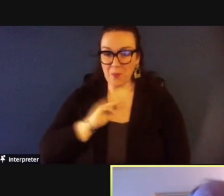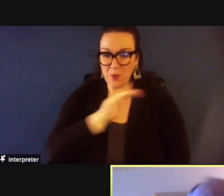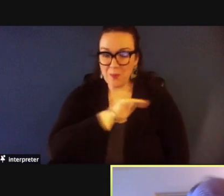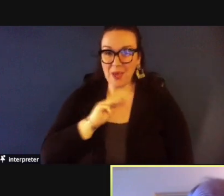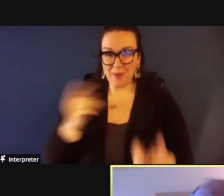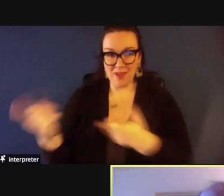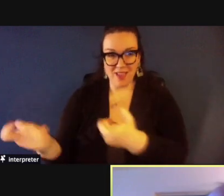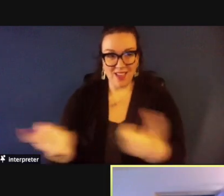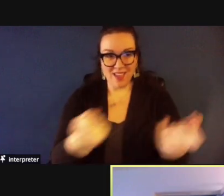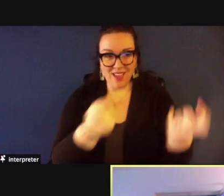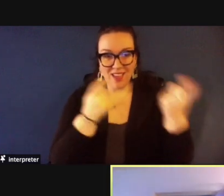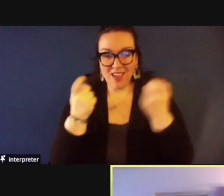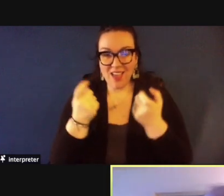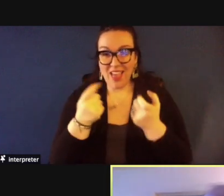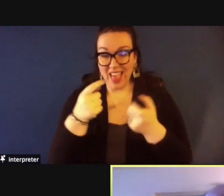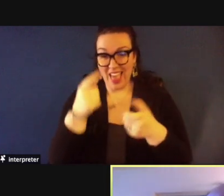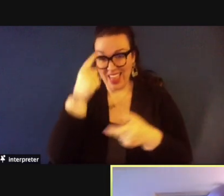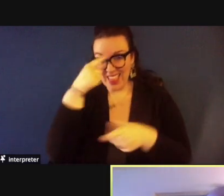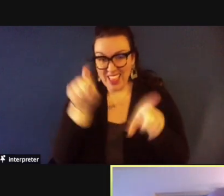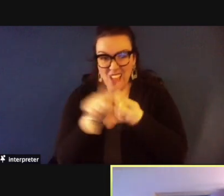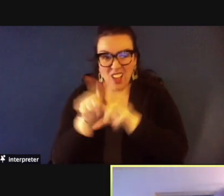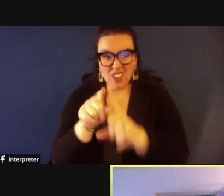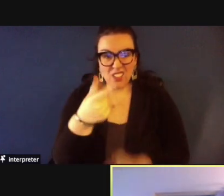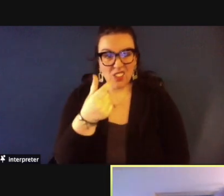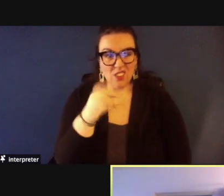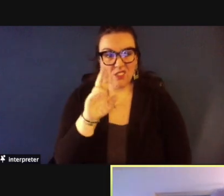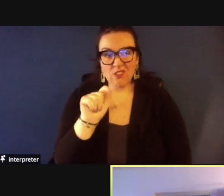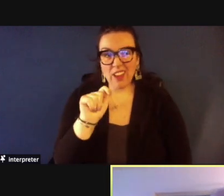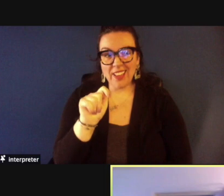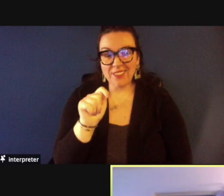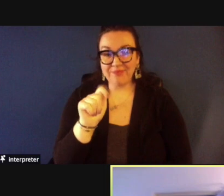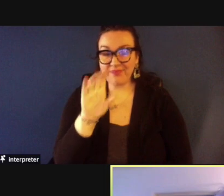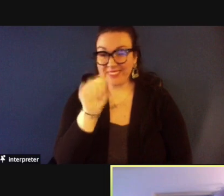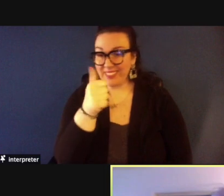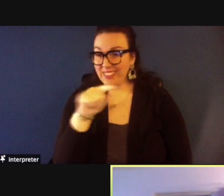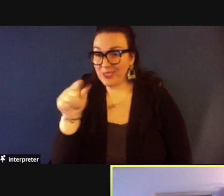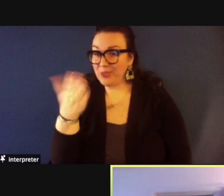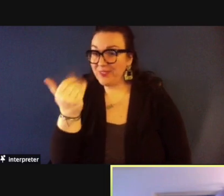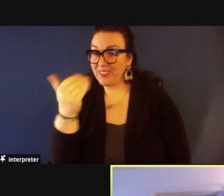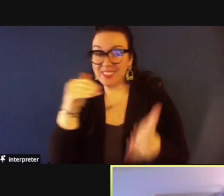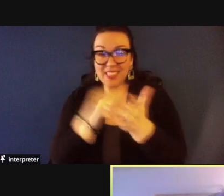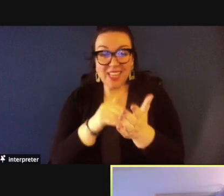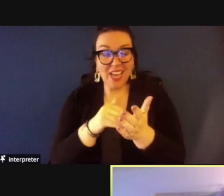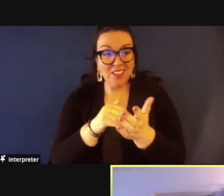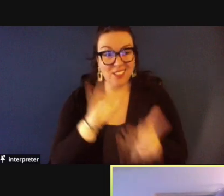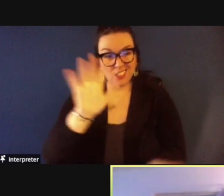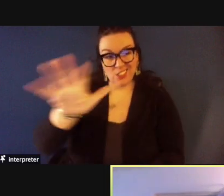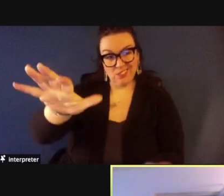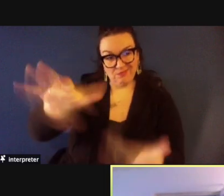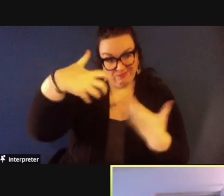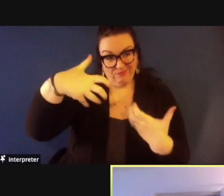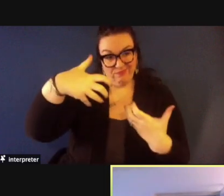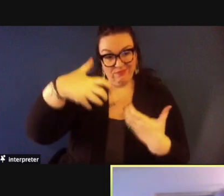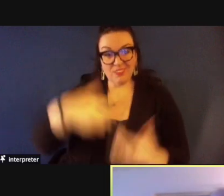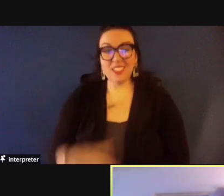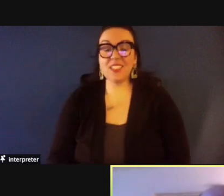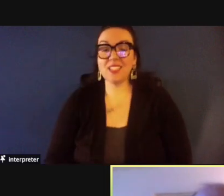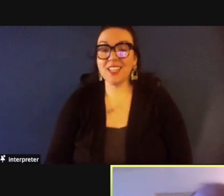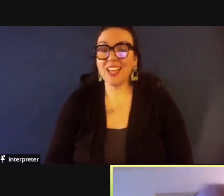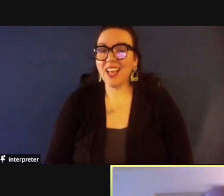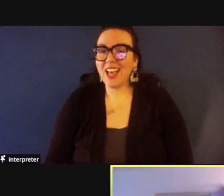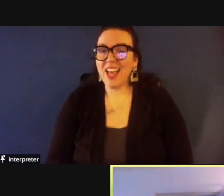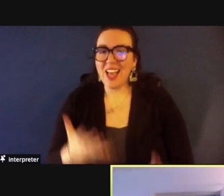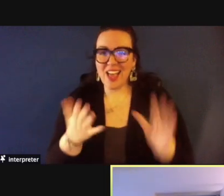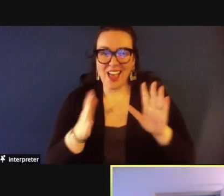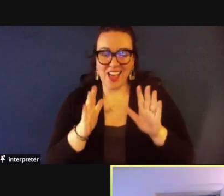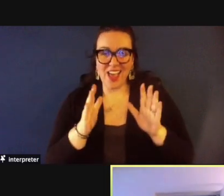get some grants i think probably ten to fifteen thousand dollars in funds that she uh was able to raise just as an